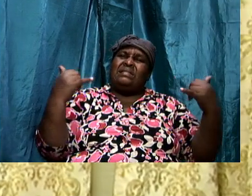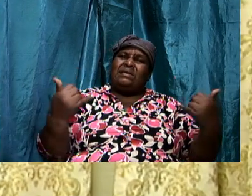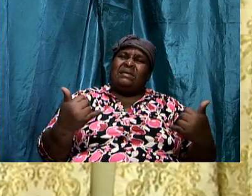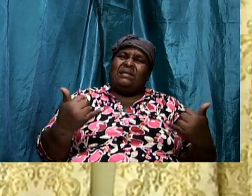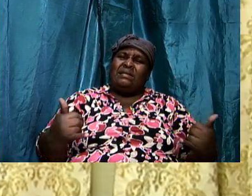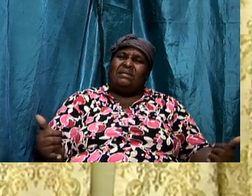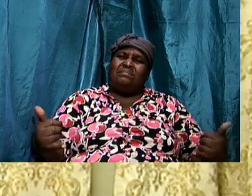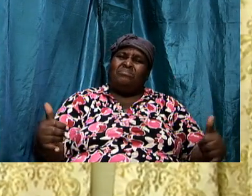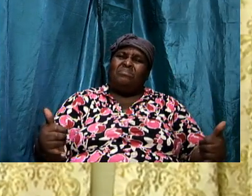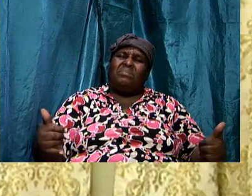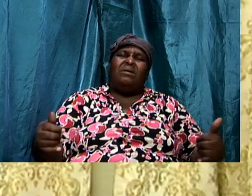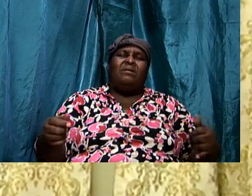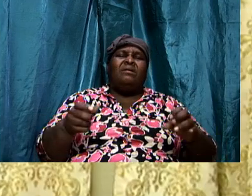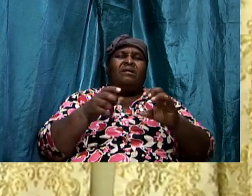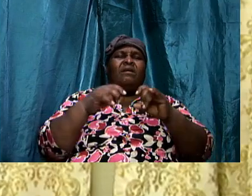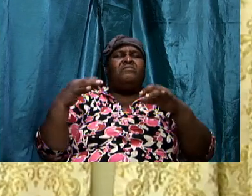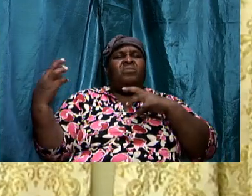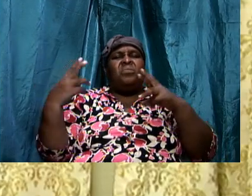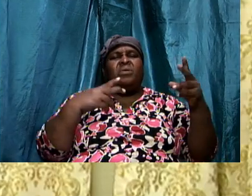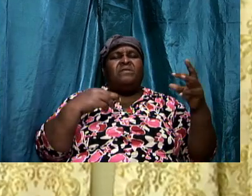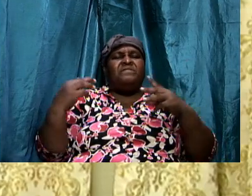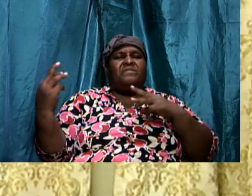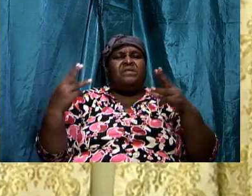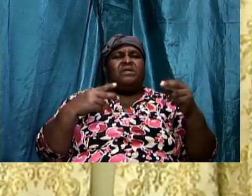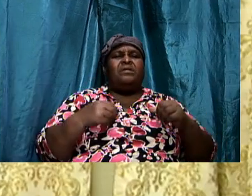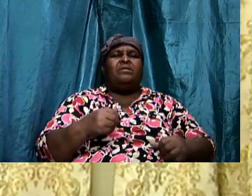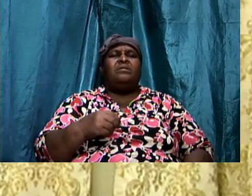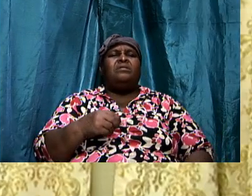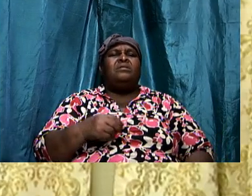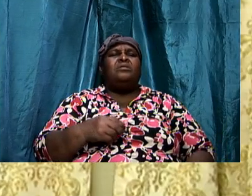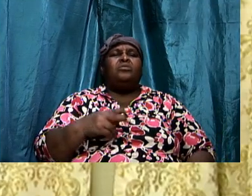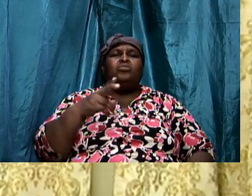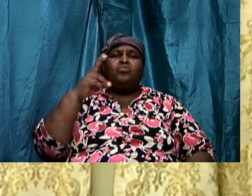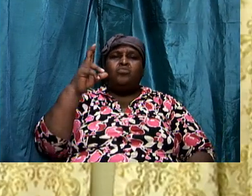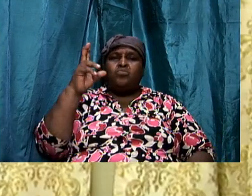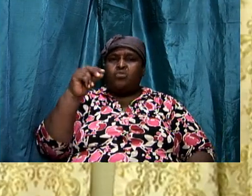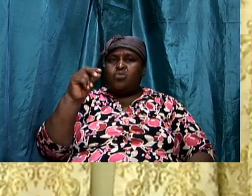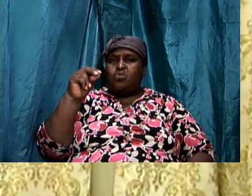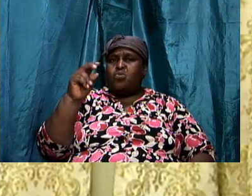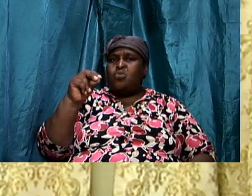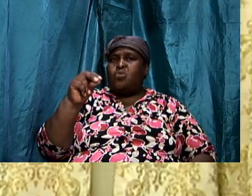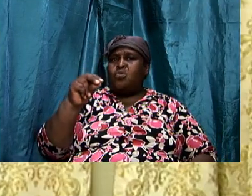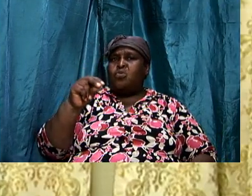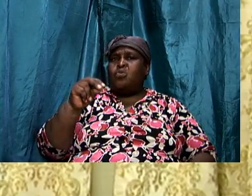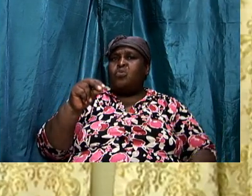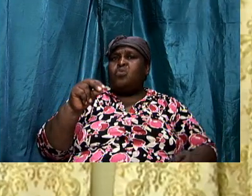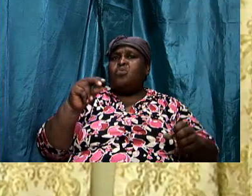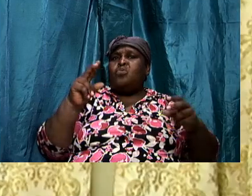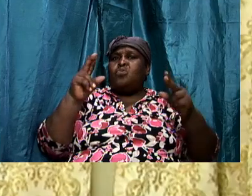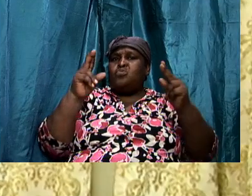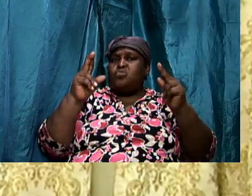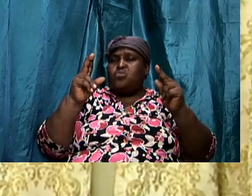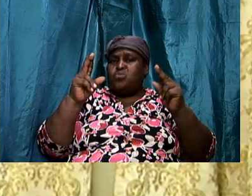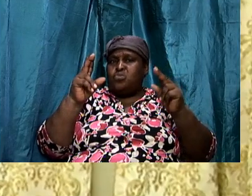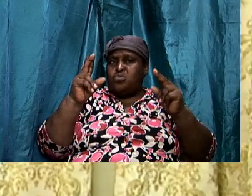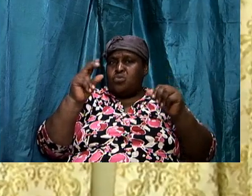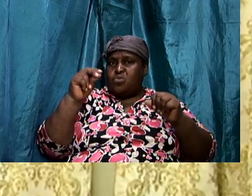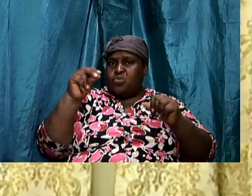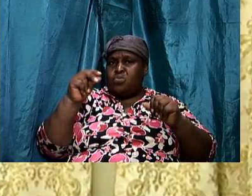Warfare. Where. There are no referees. That anything goes.